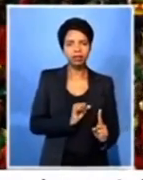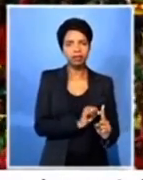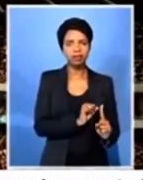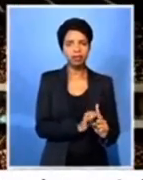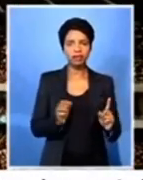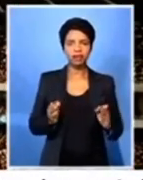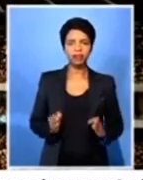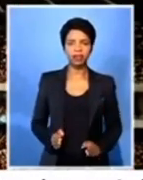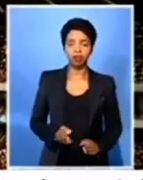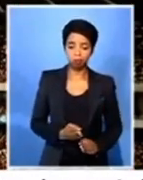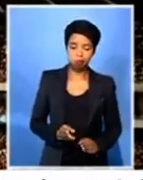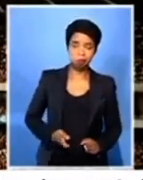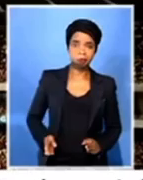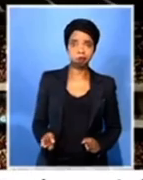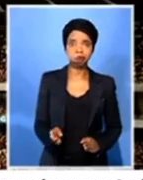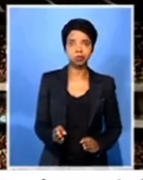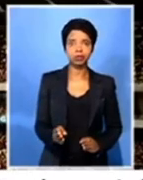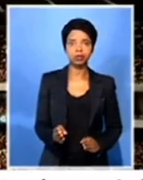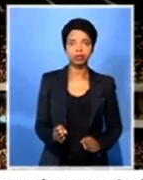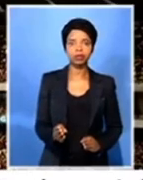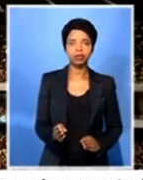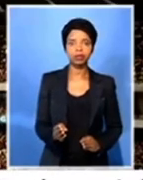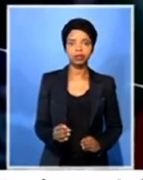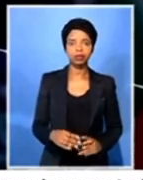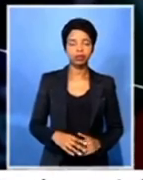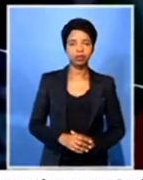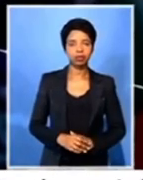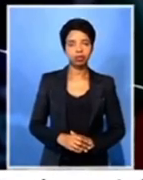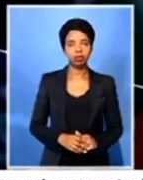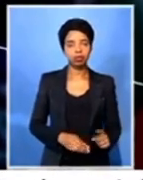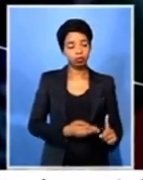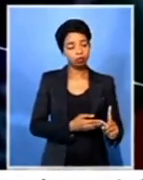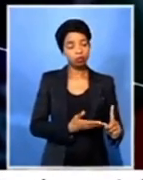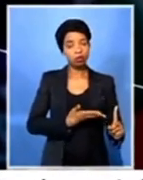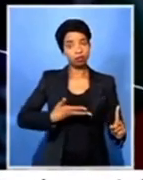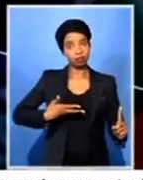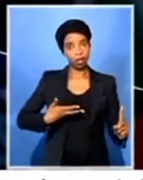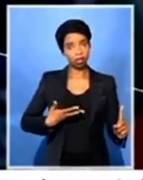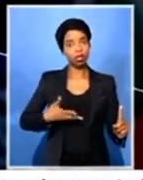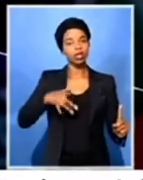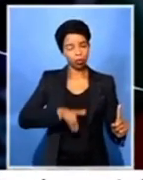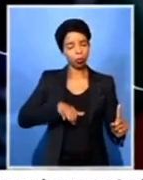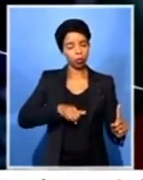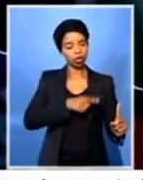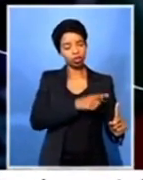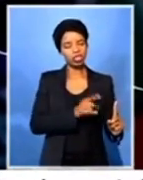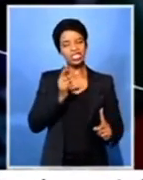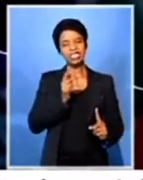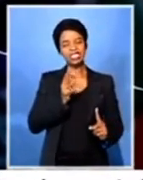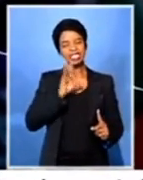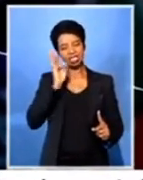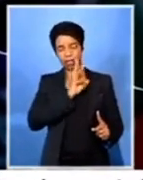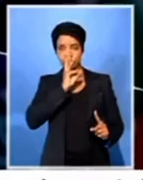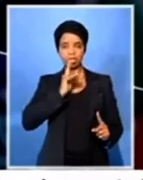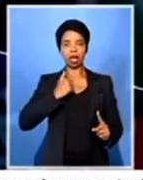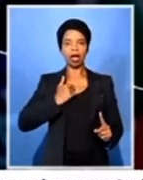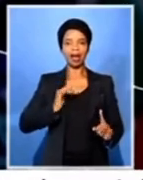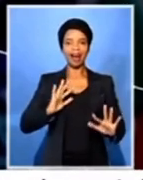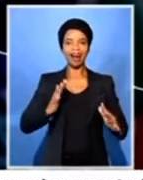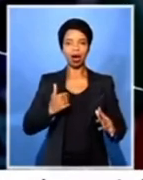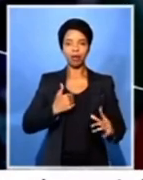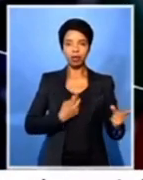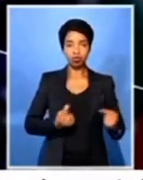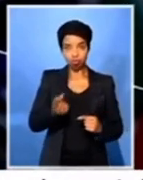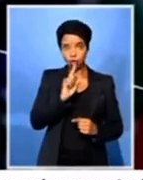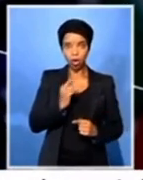Ma. Ma. Ma. I'm waiting for a signal on how we should treat